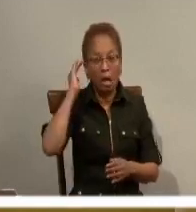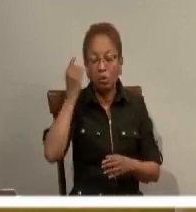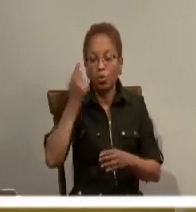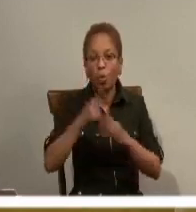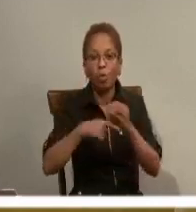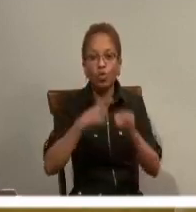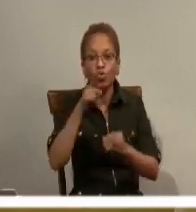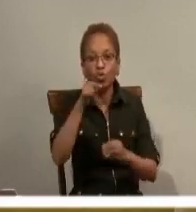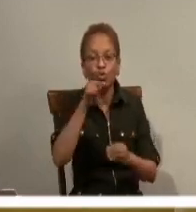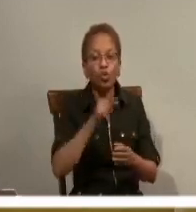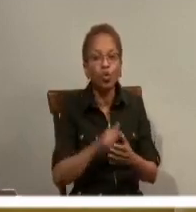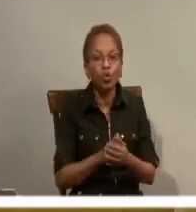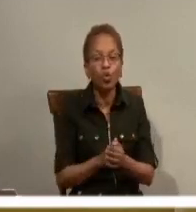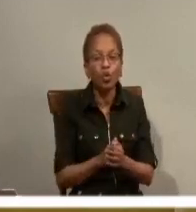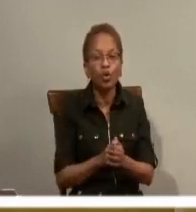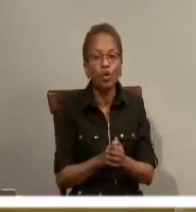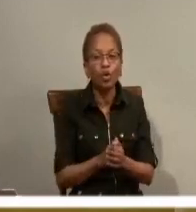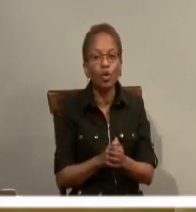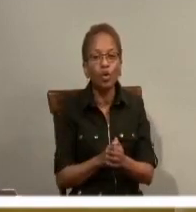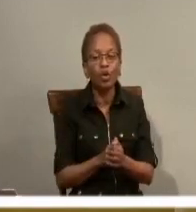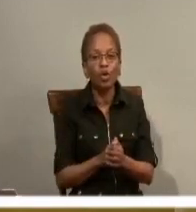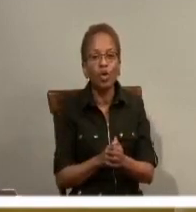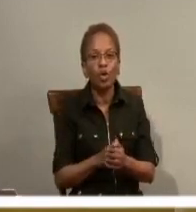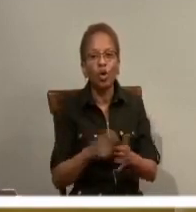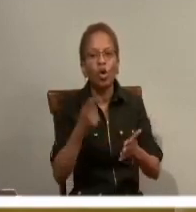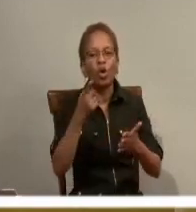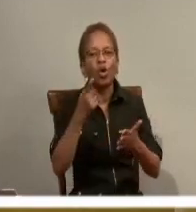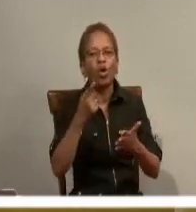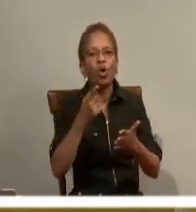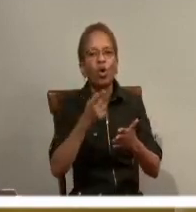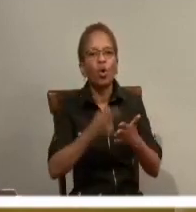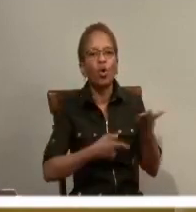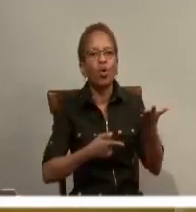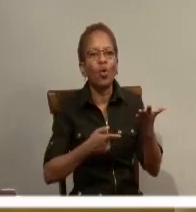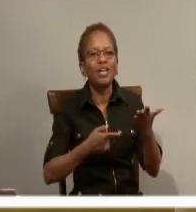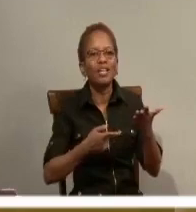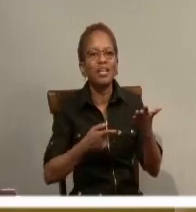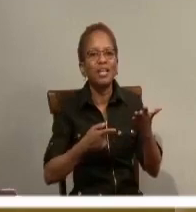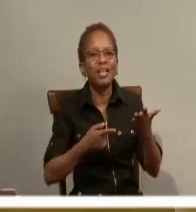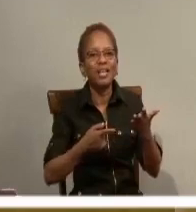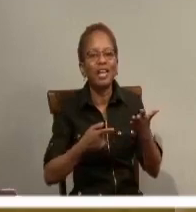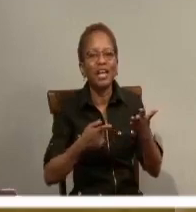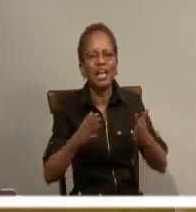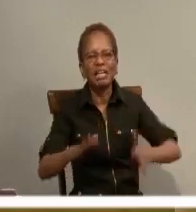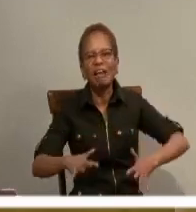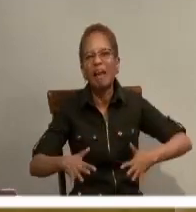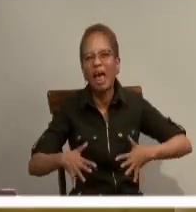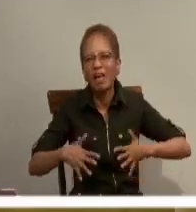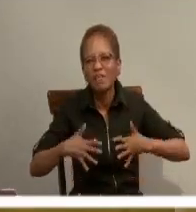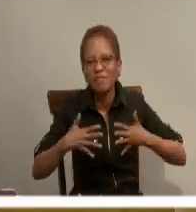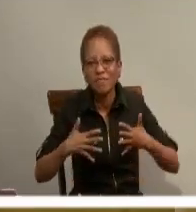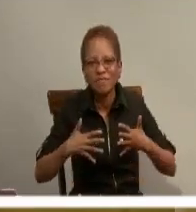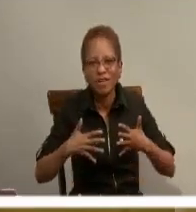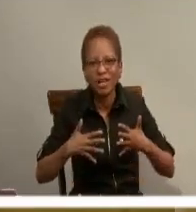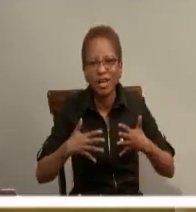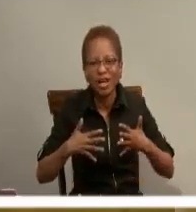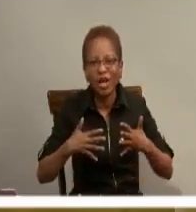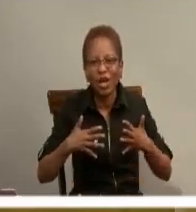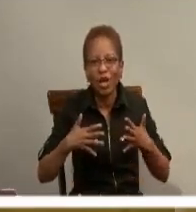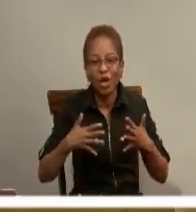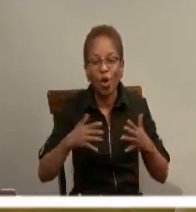But the only real disaster in life, the only real disaster in life is reaching